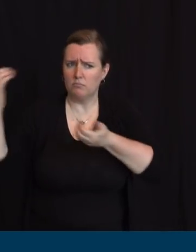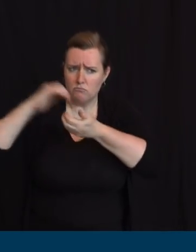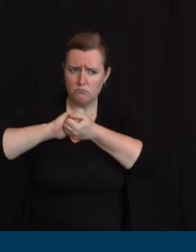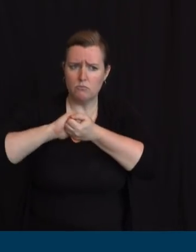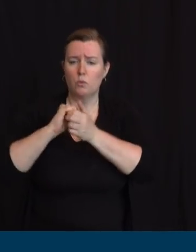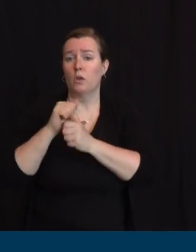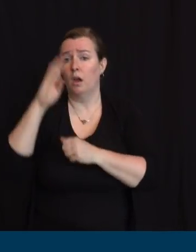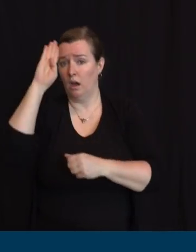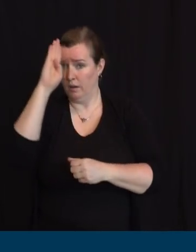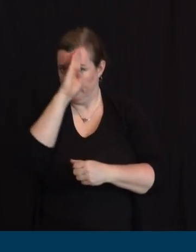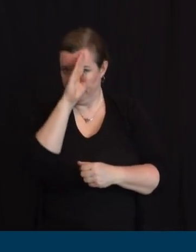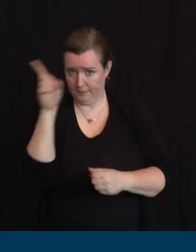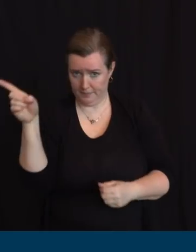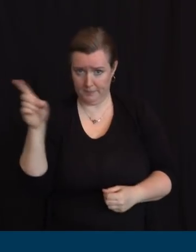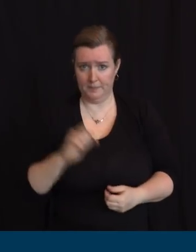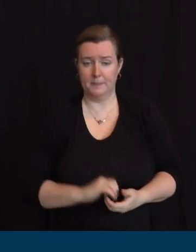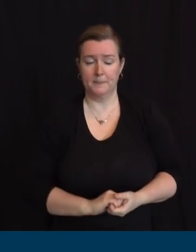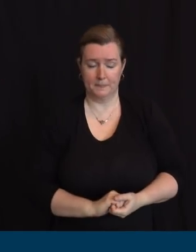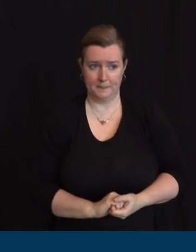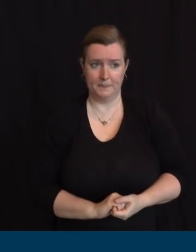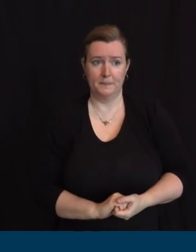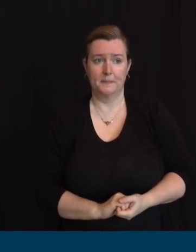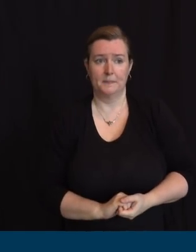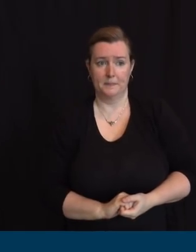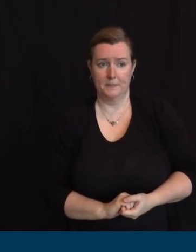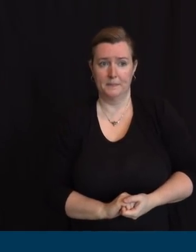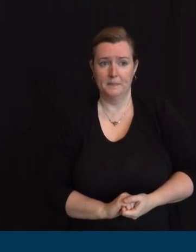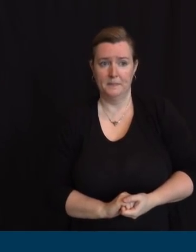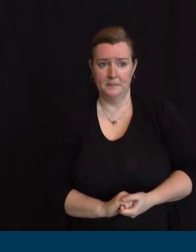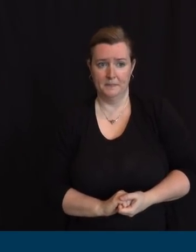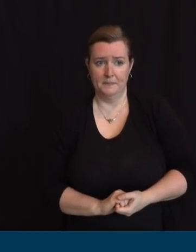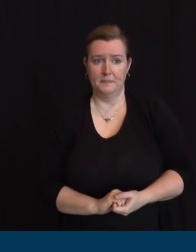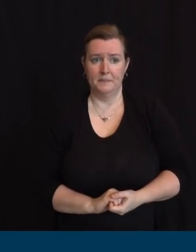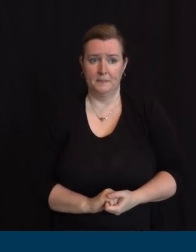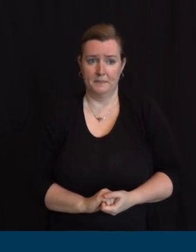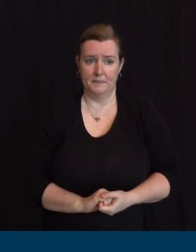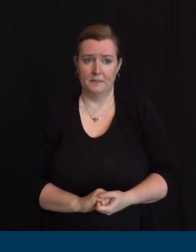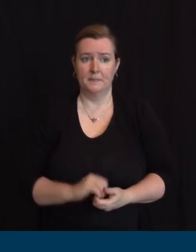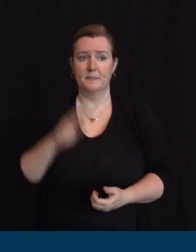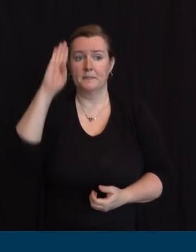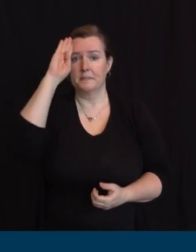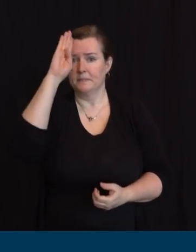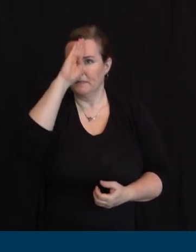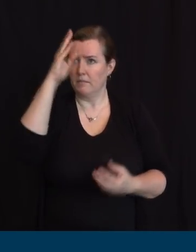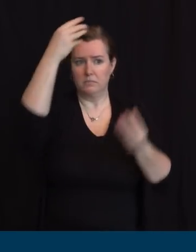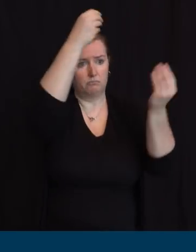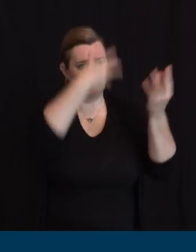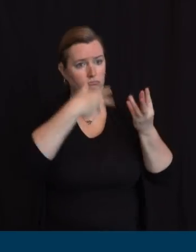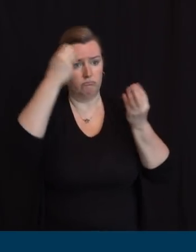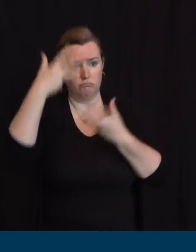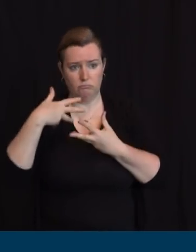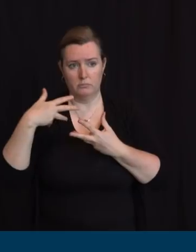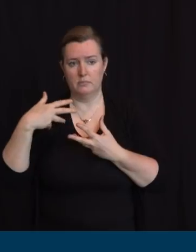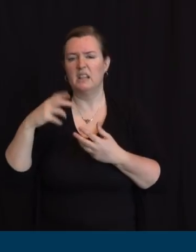data reported from our hospitals as of 1030, and as the governor shared, there are 8